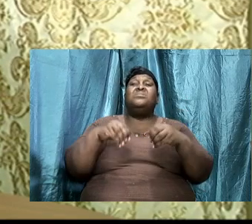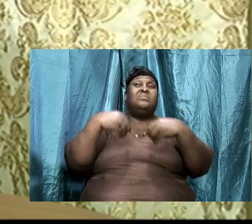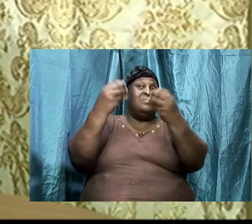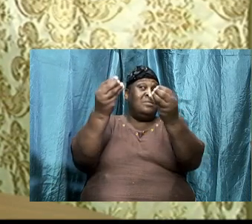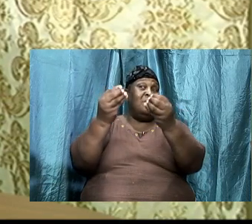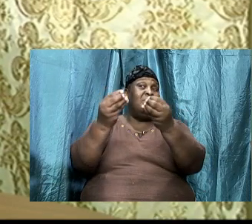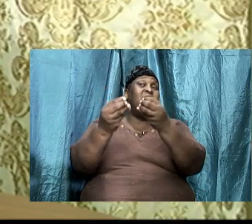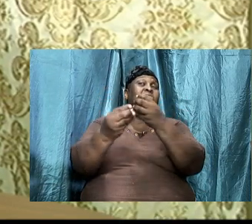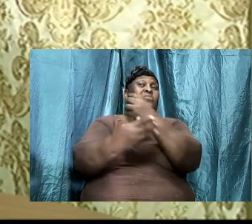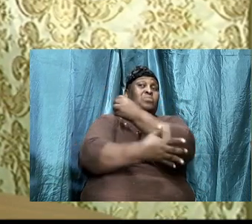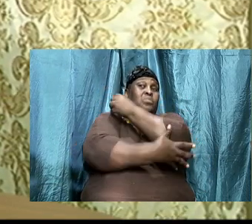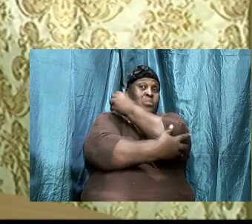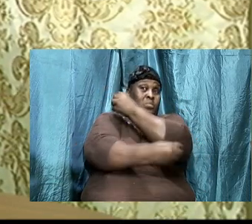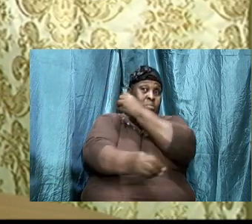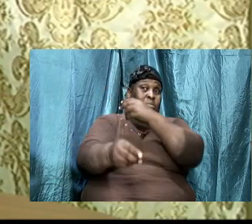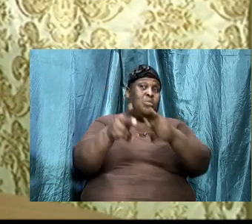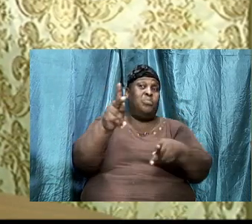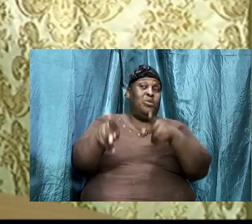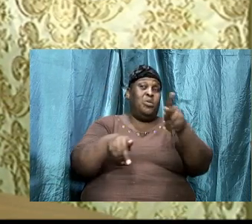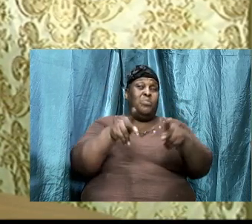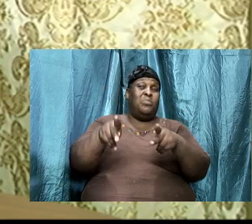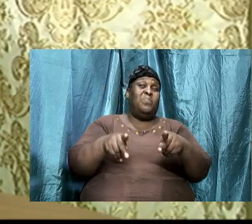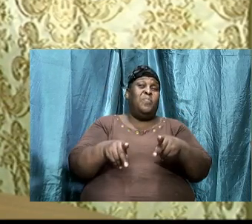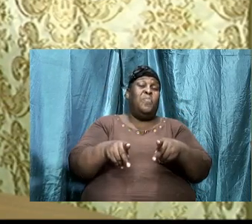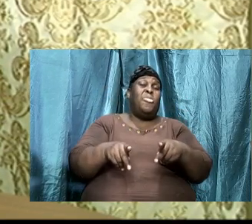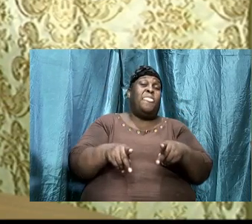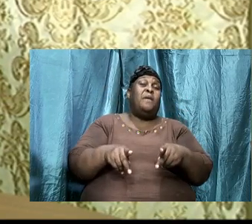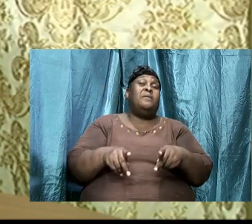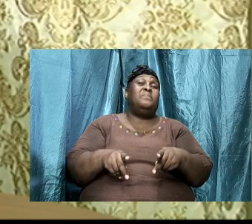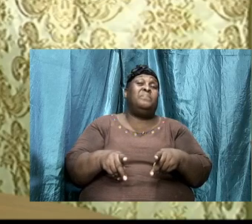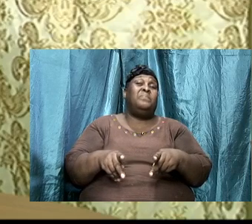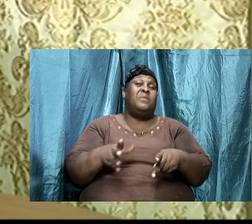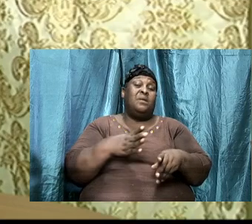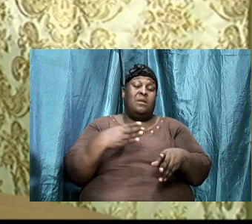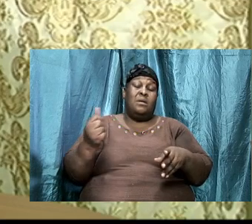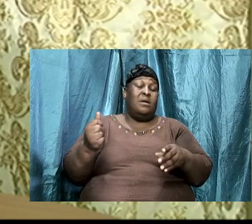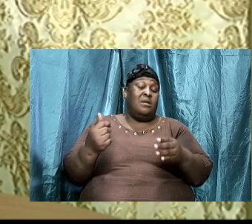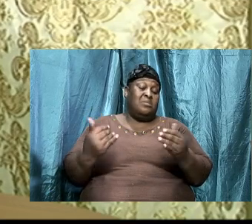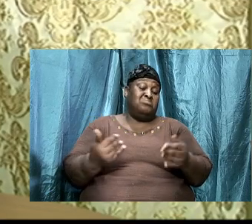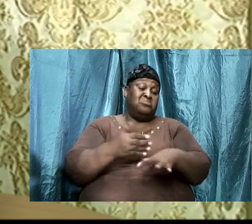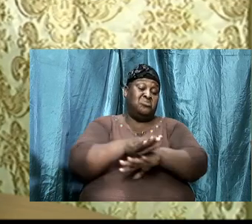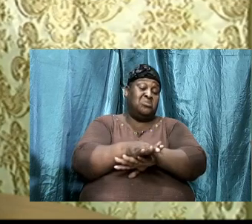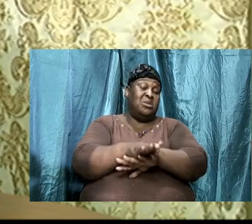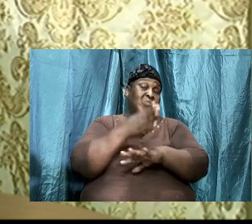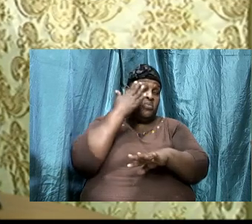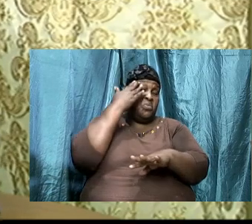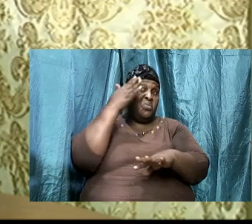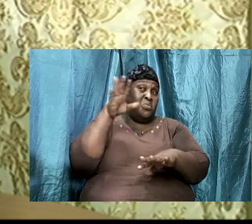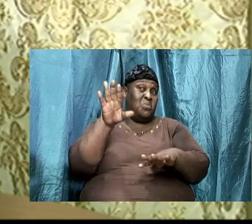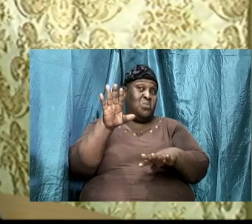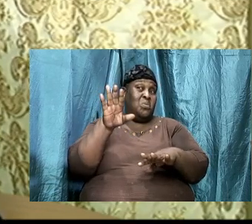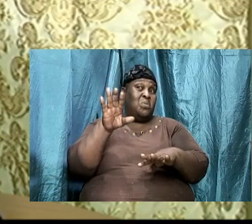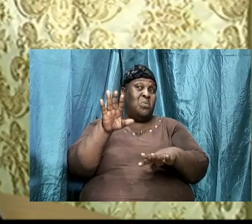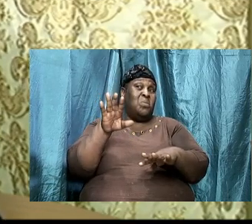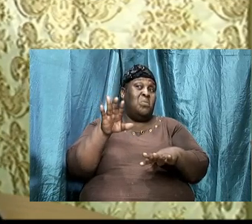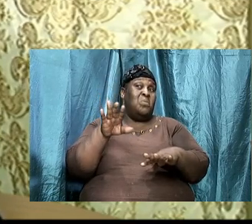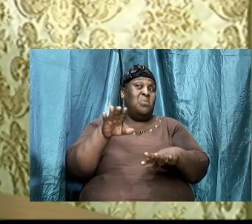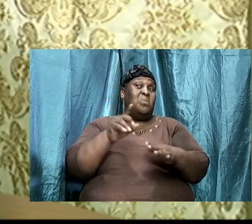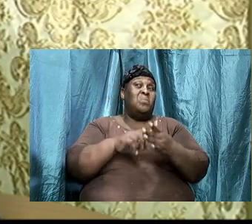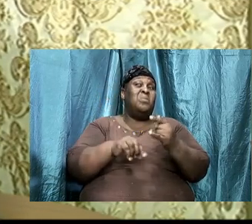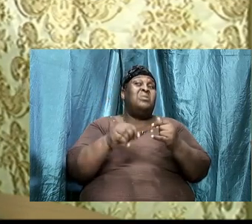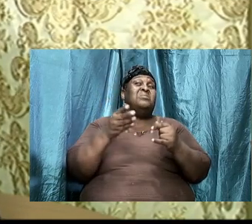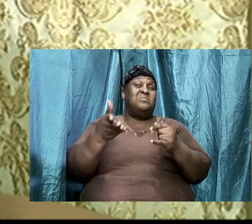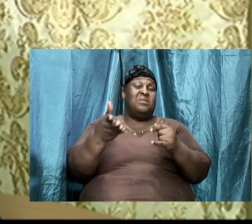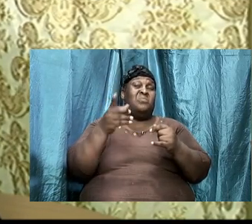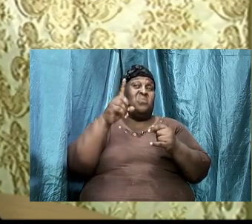I don't know what is that one thing, but I just feel in my spirit that, you know,